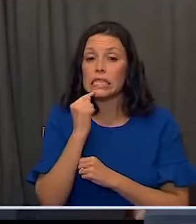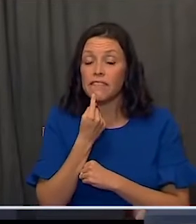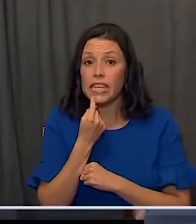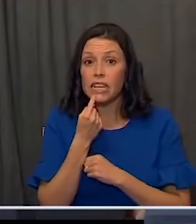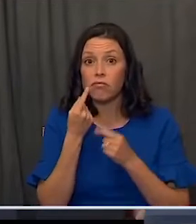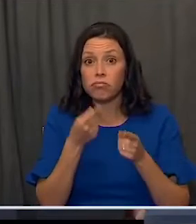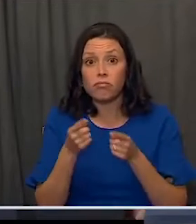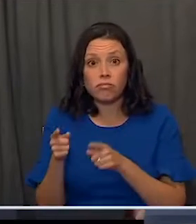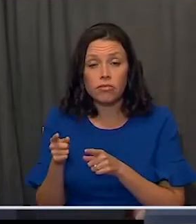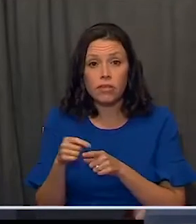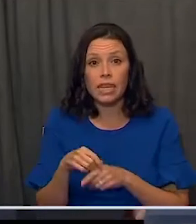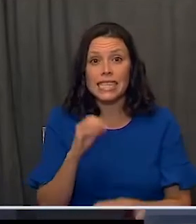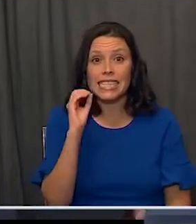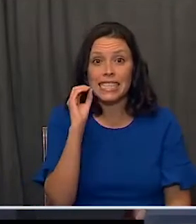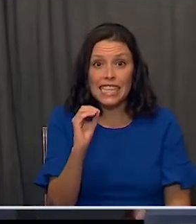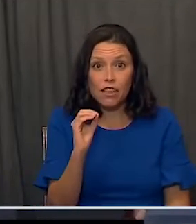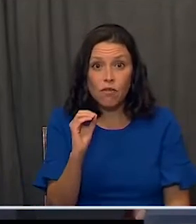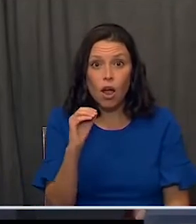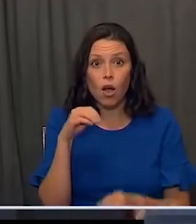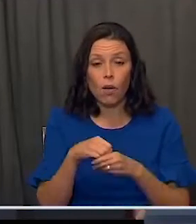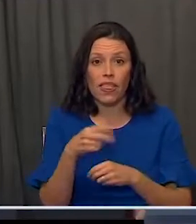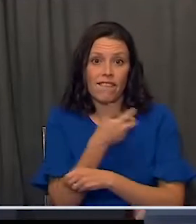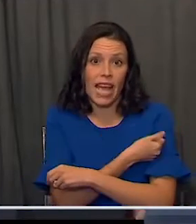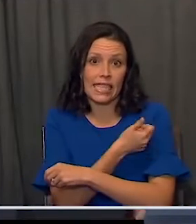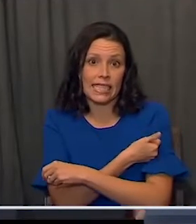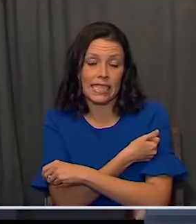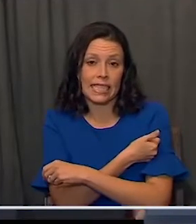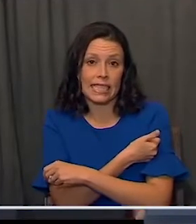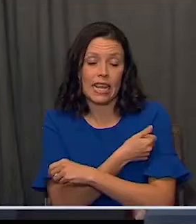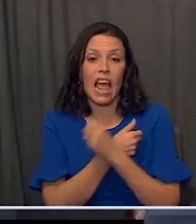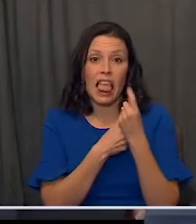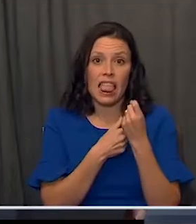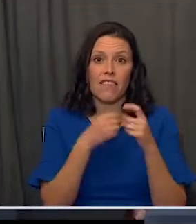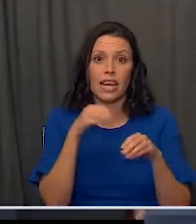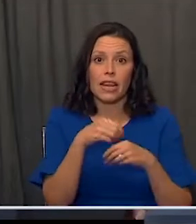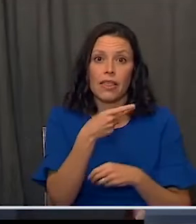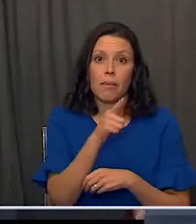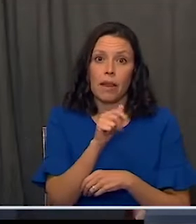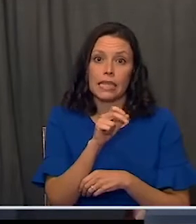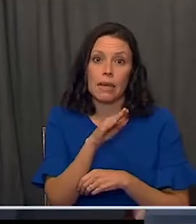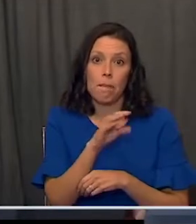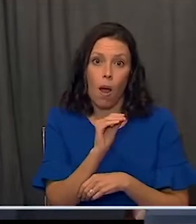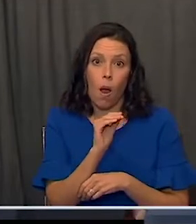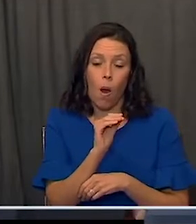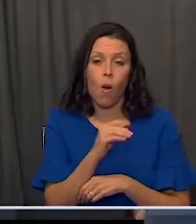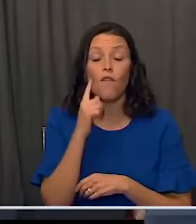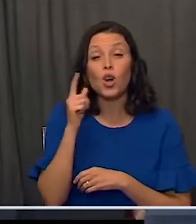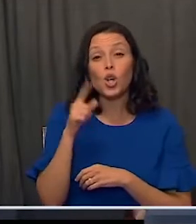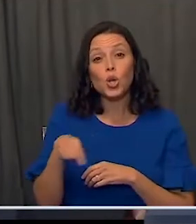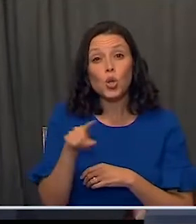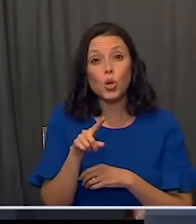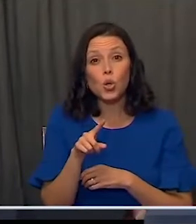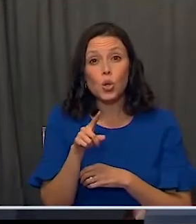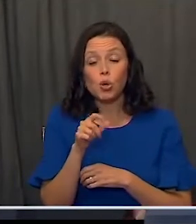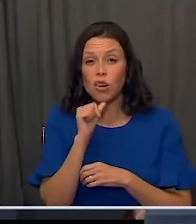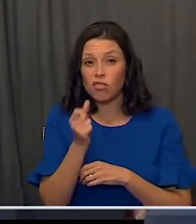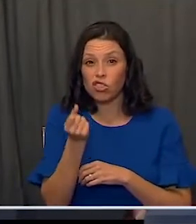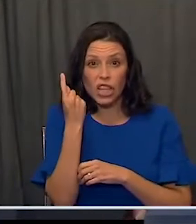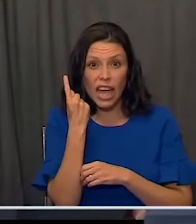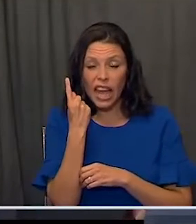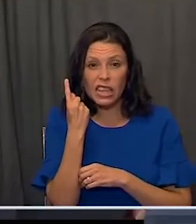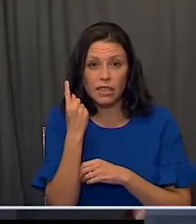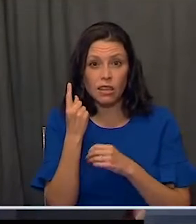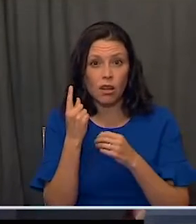events, zero in the vaccine, 11 in the placebo. For those of you not acquainted